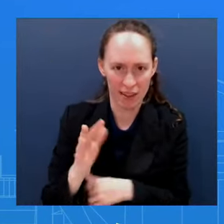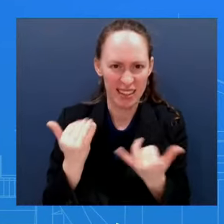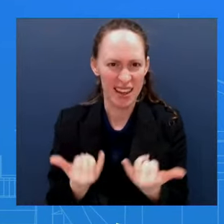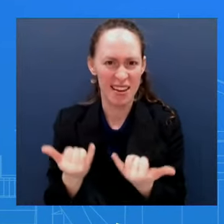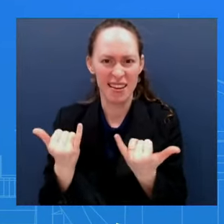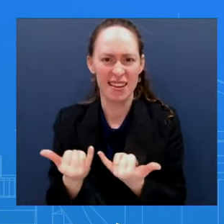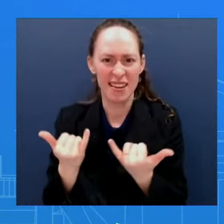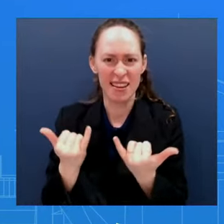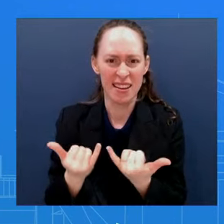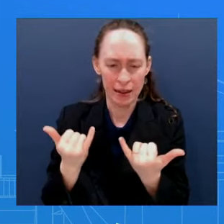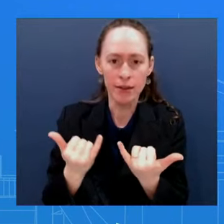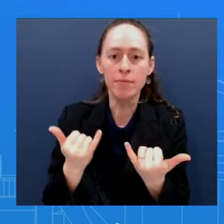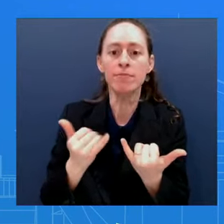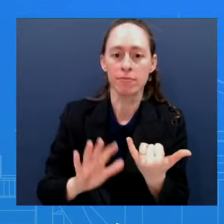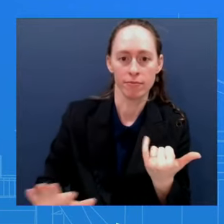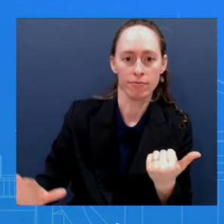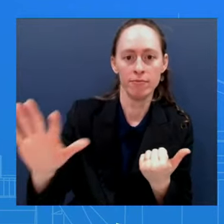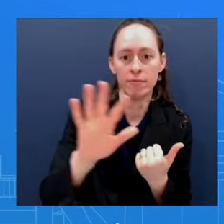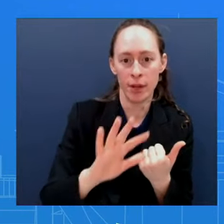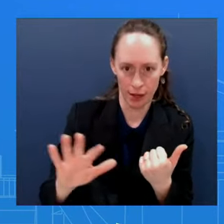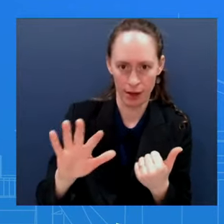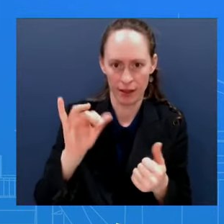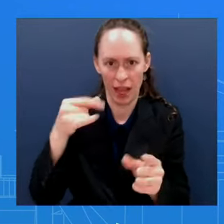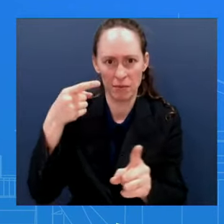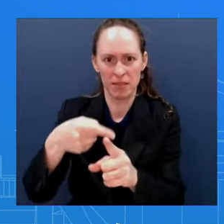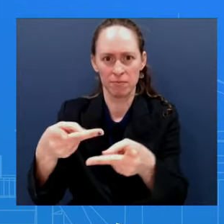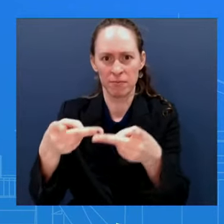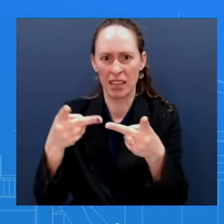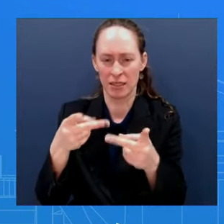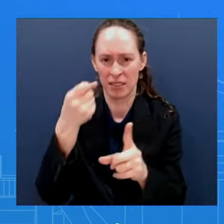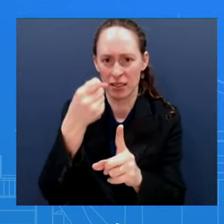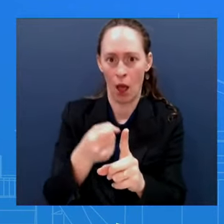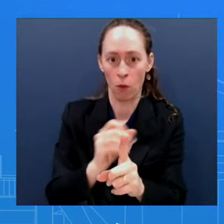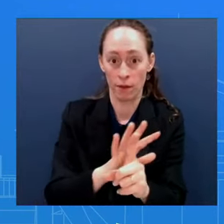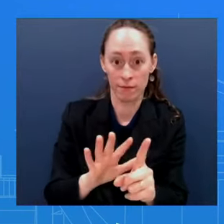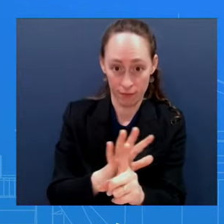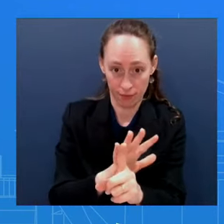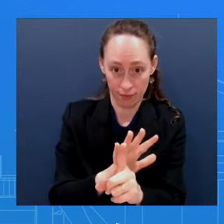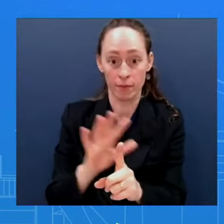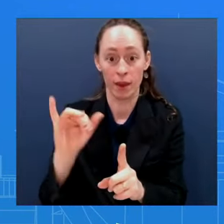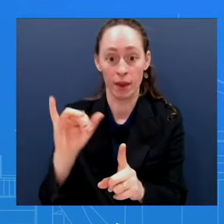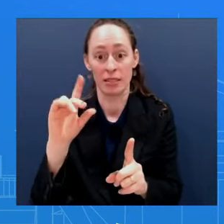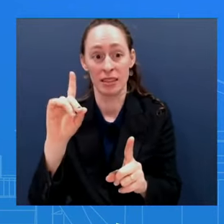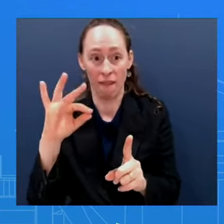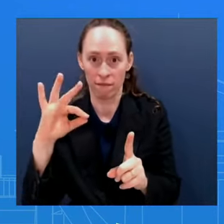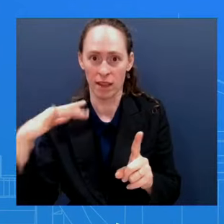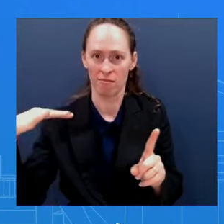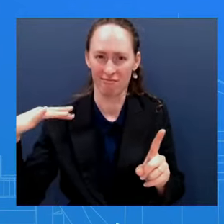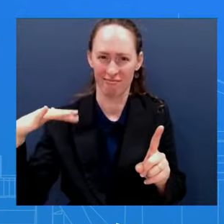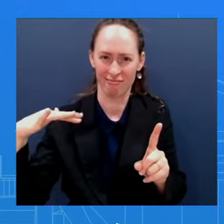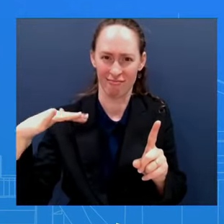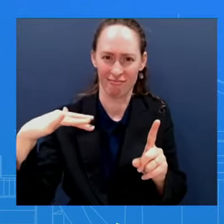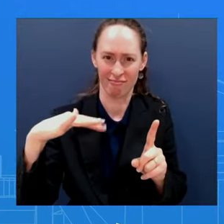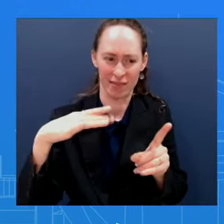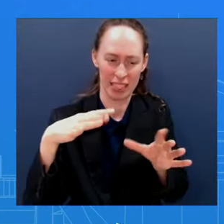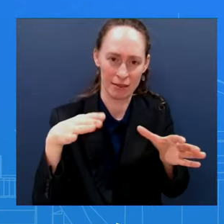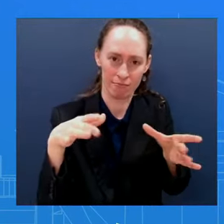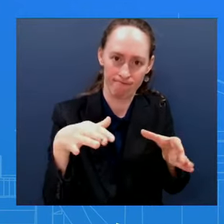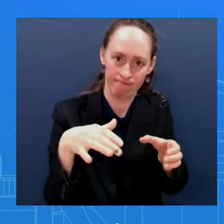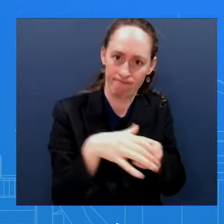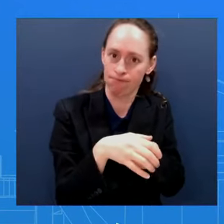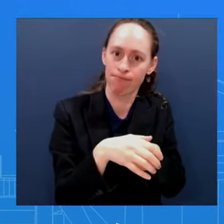Kanyunas, they gravitated further south now towards Rafa By their very presence and their operations down there They are further endangering